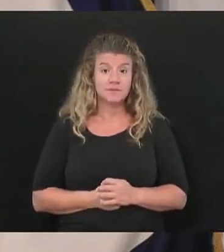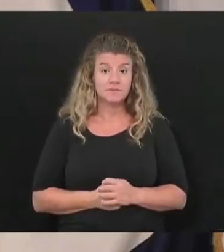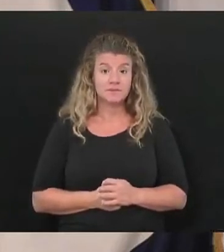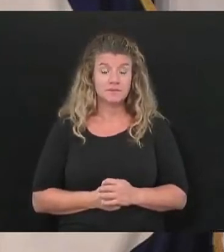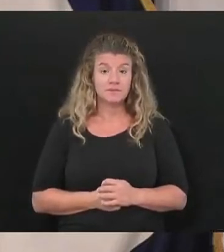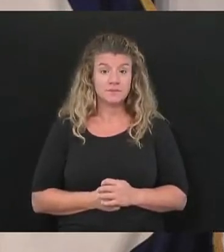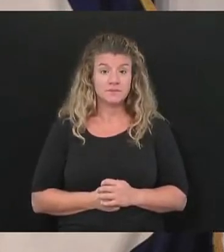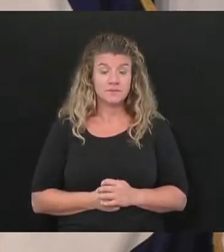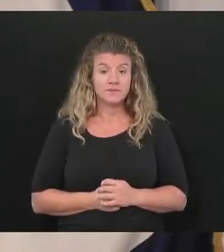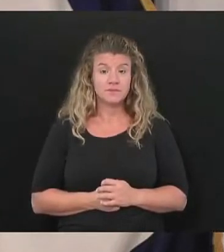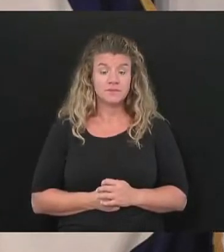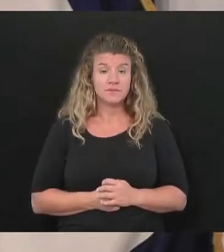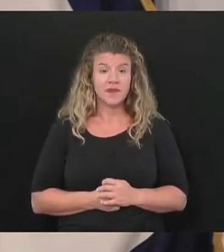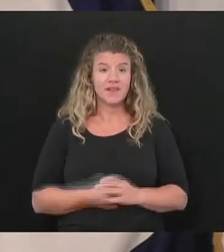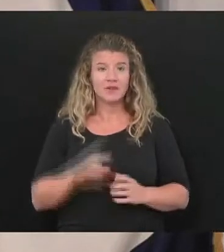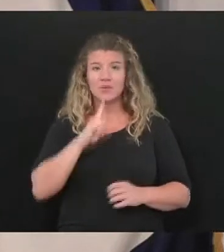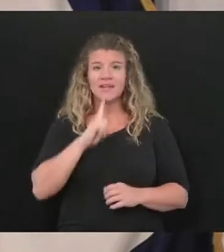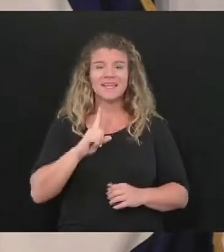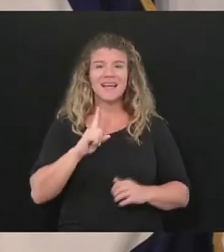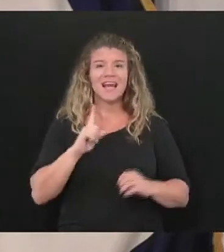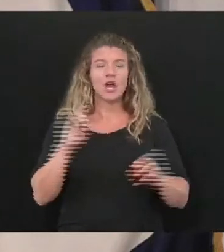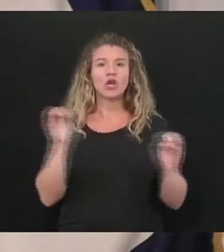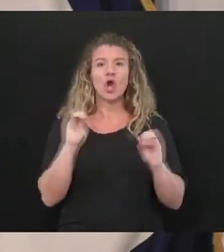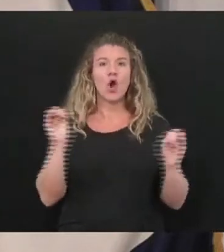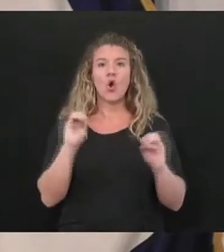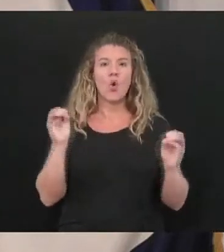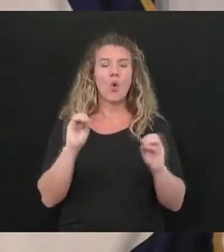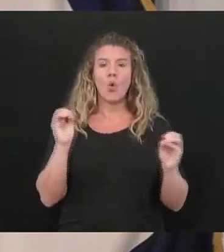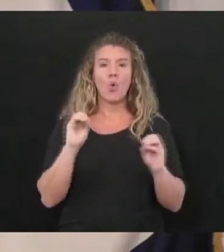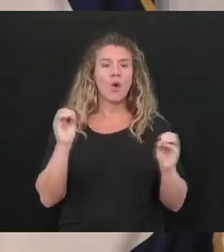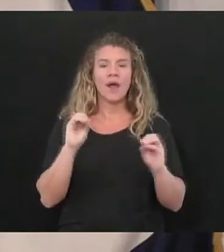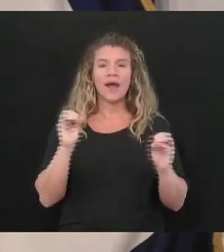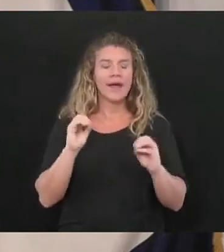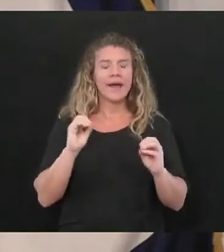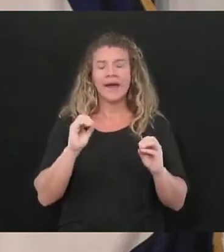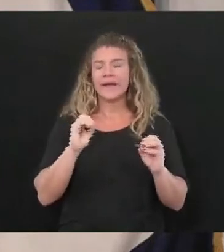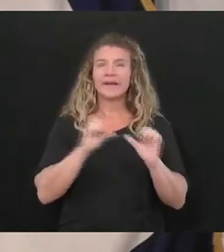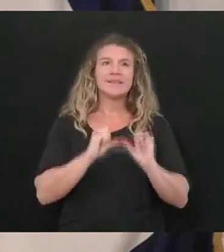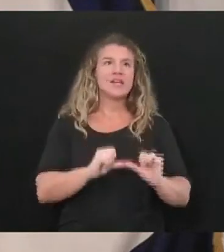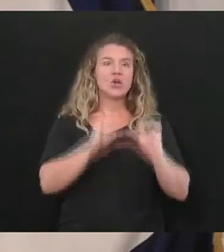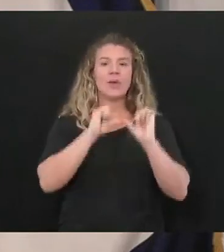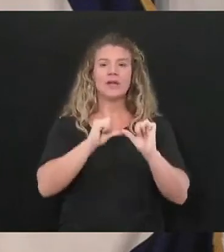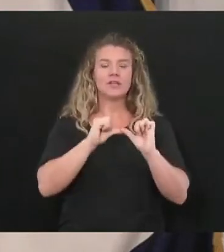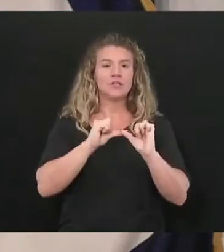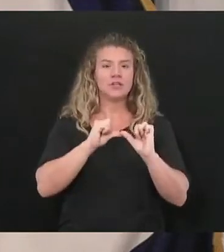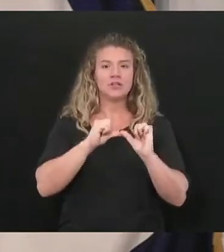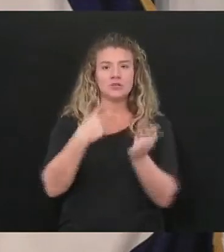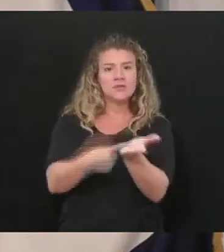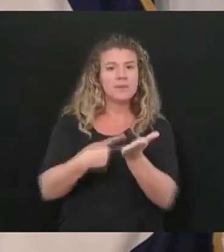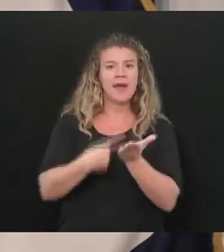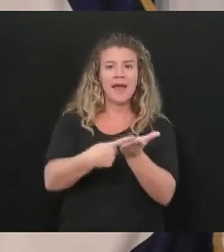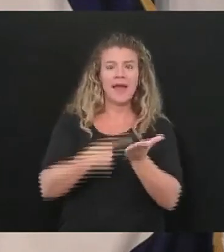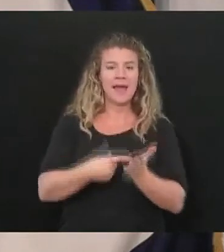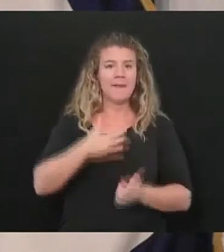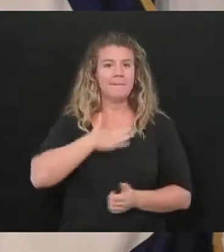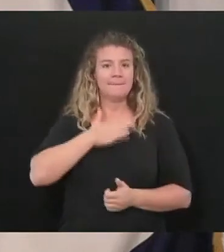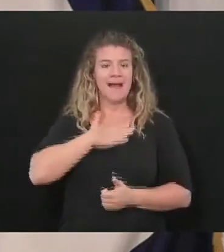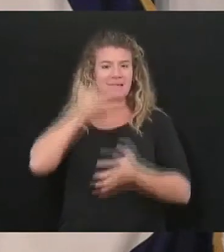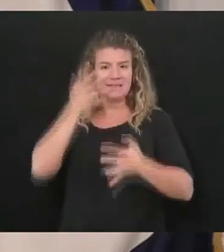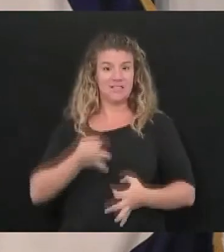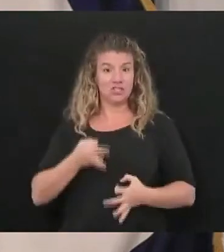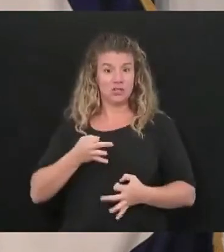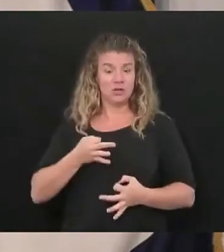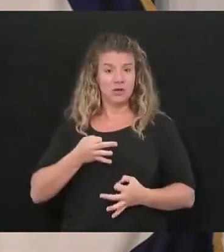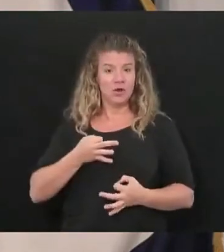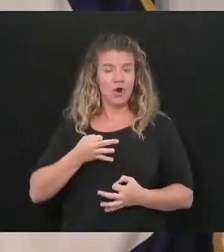you know there's no point in in continuing to debate my decision or my lack of confidence in Dr. Schlimp